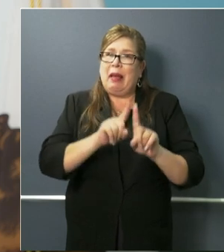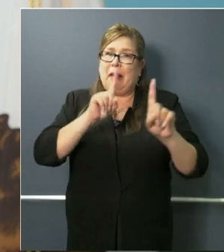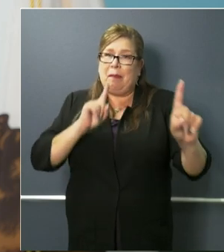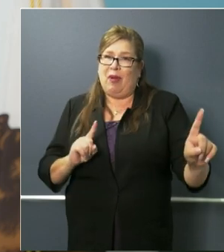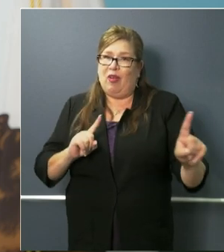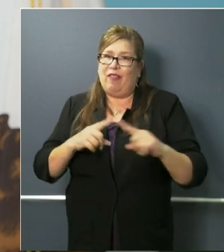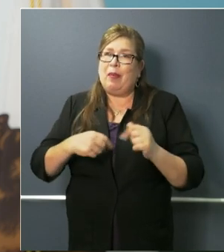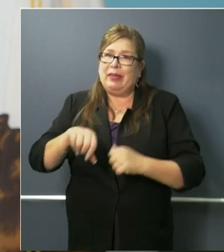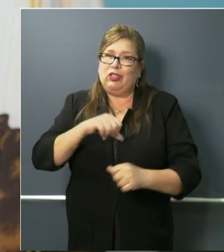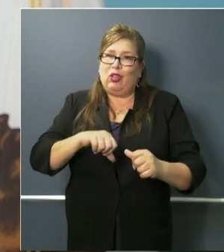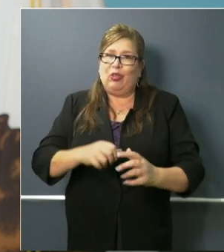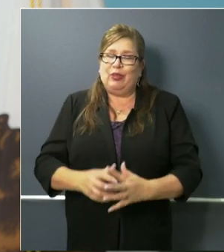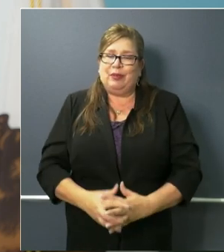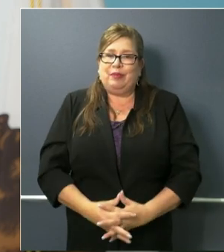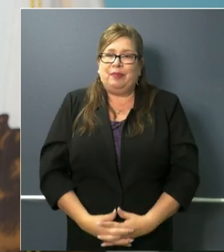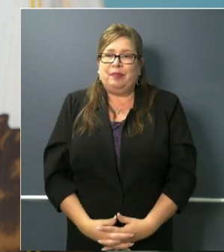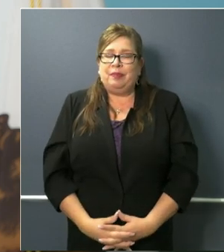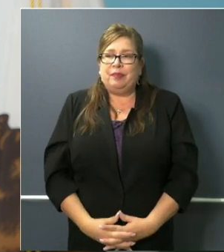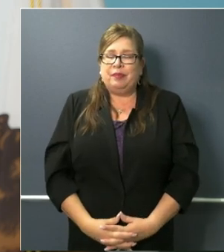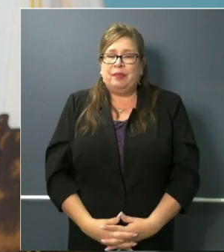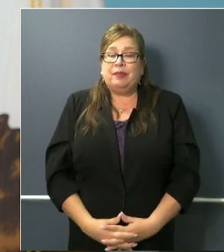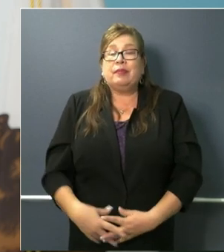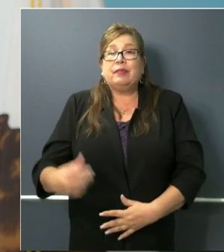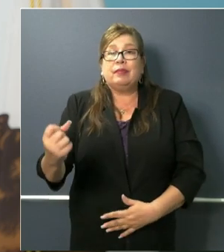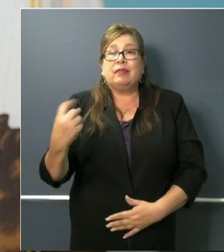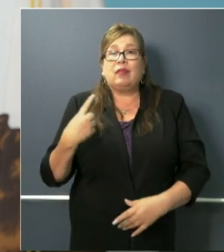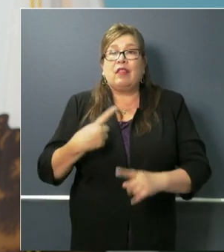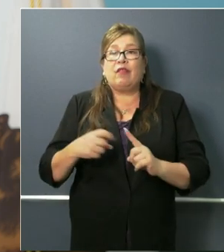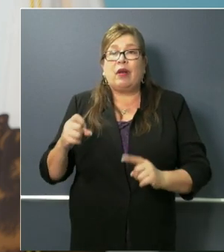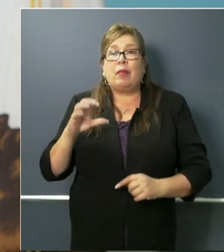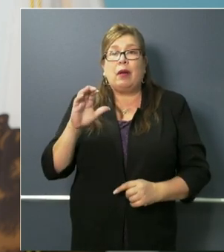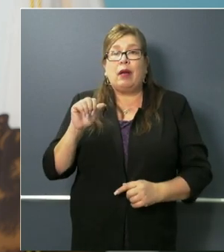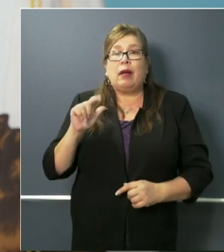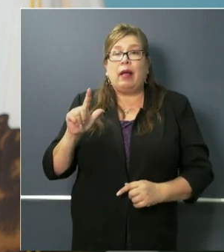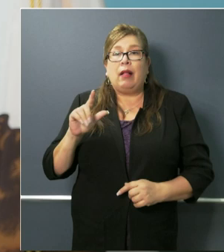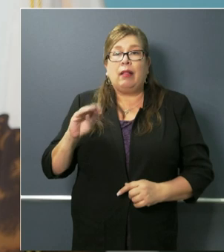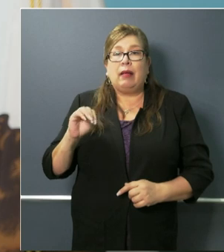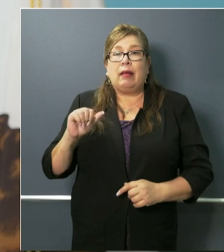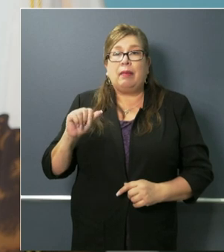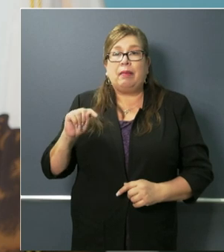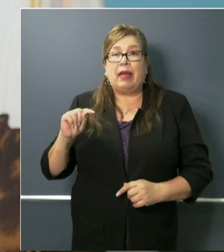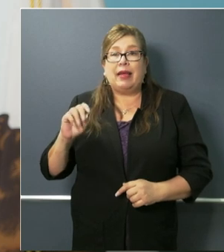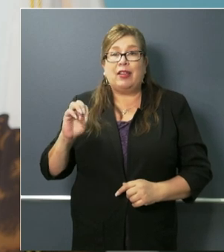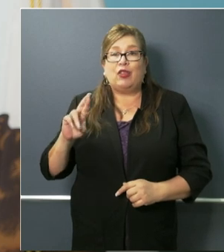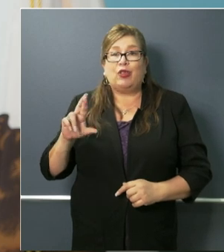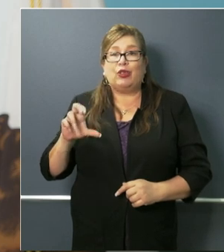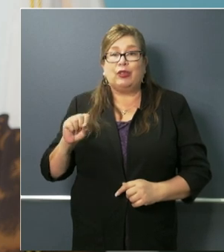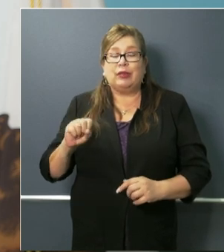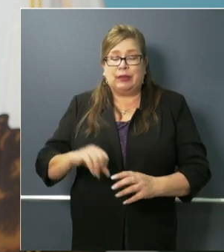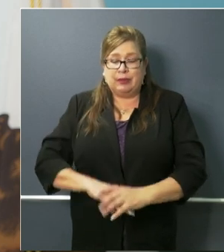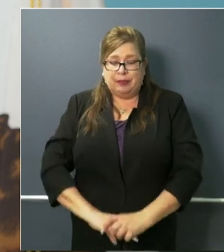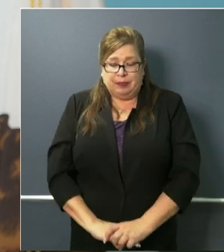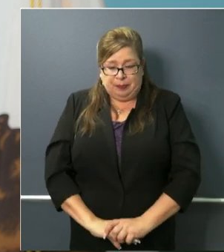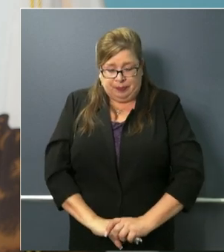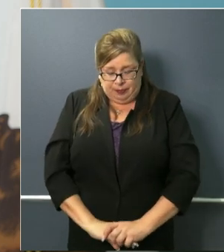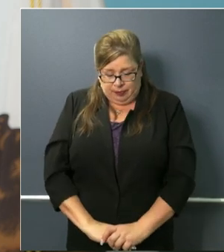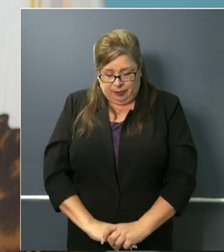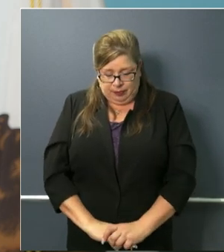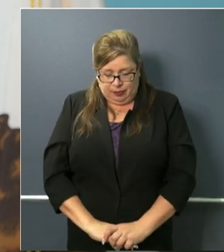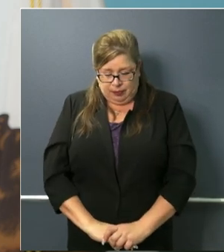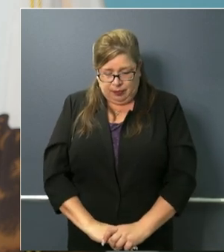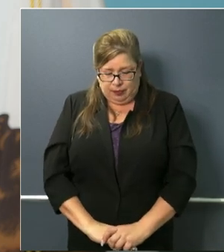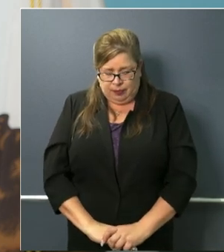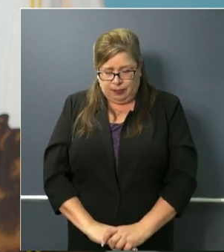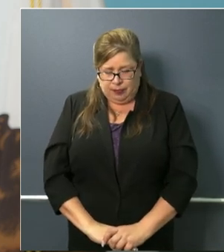another rachel becker cal matters hey governor thanks for taking my question uh you mentioned